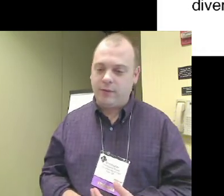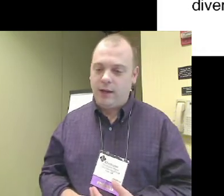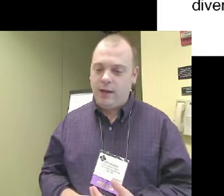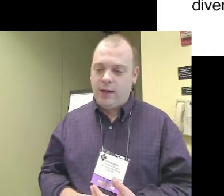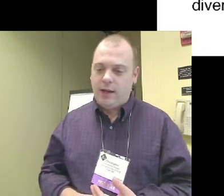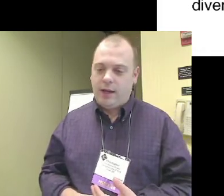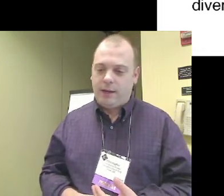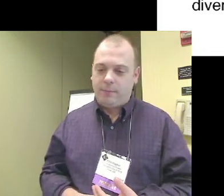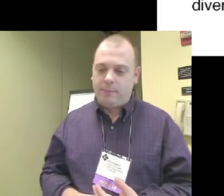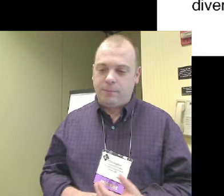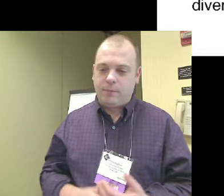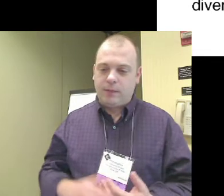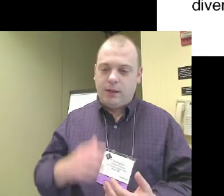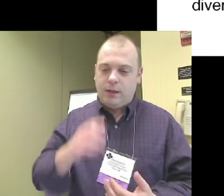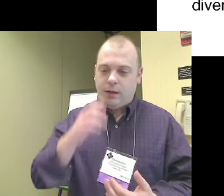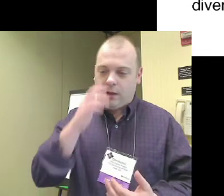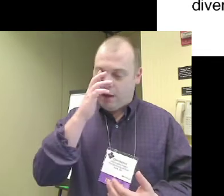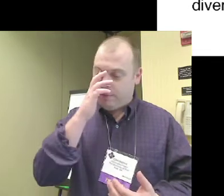other places.